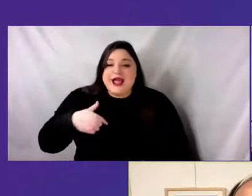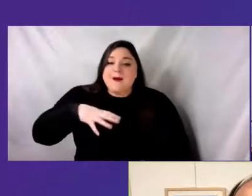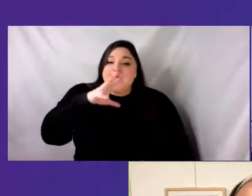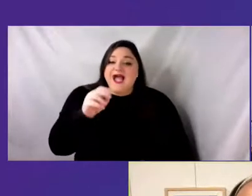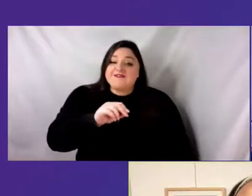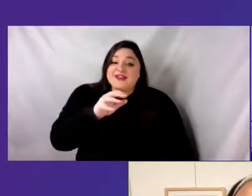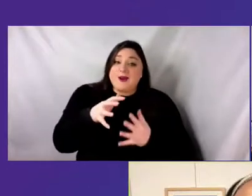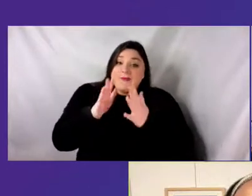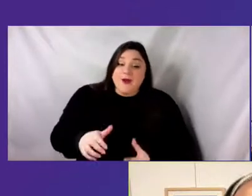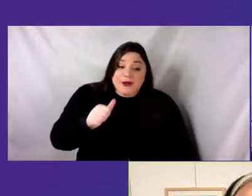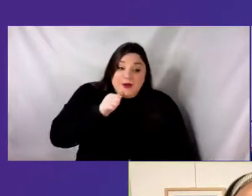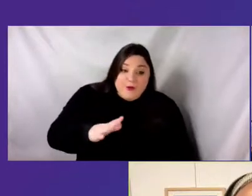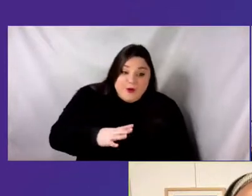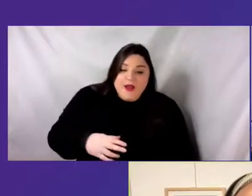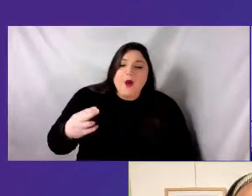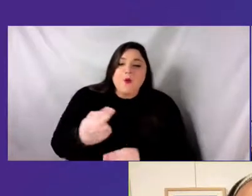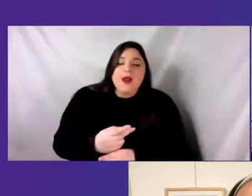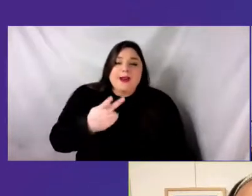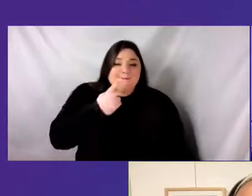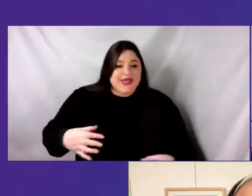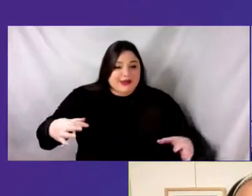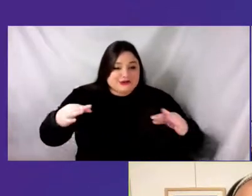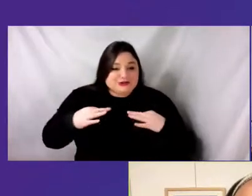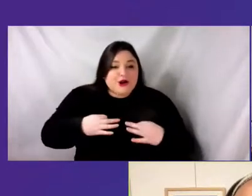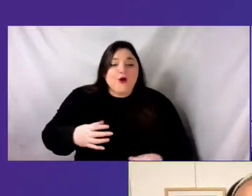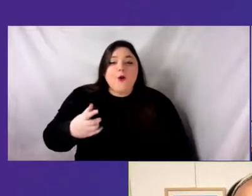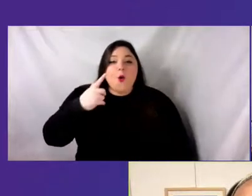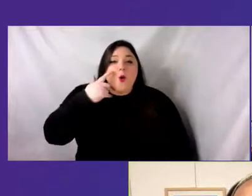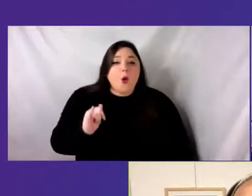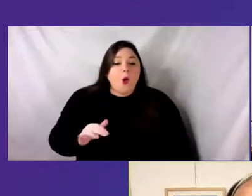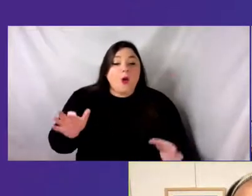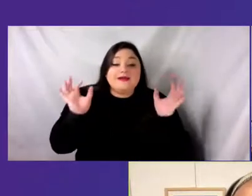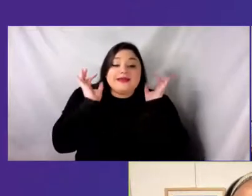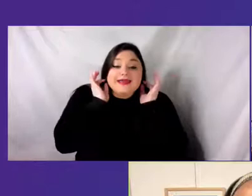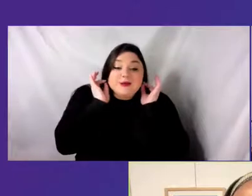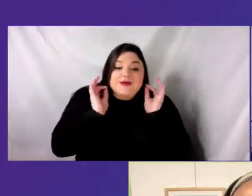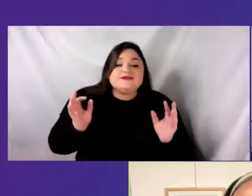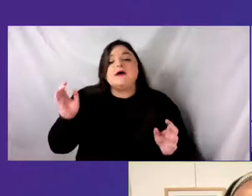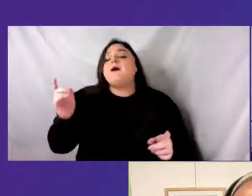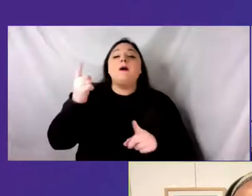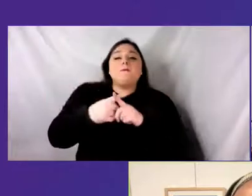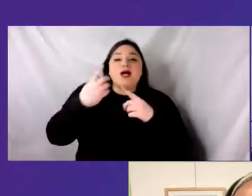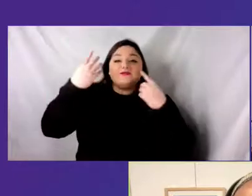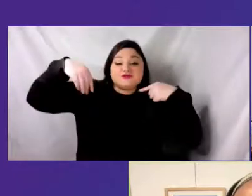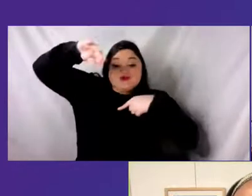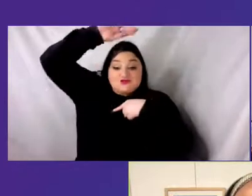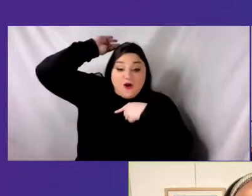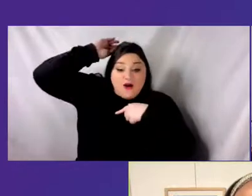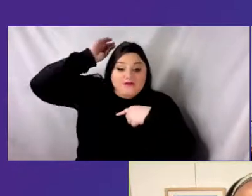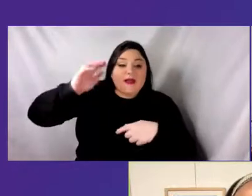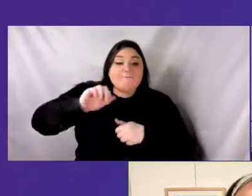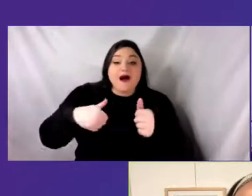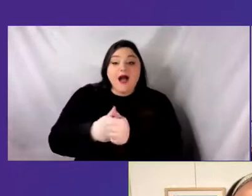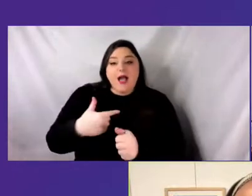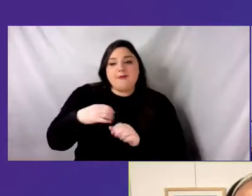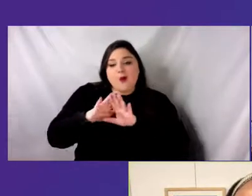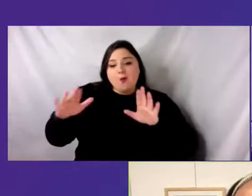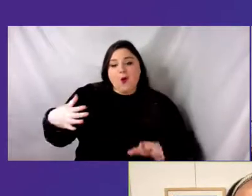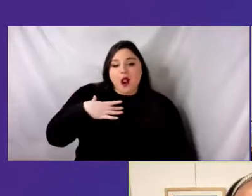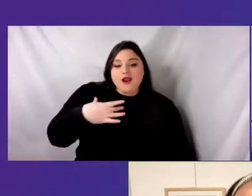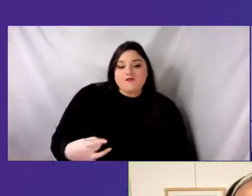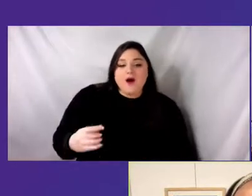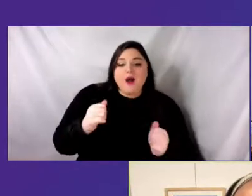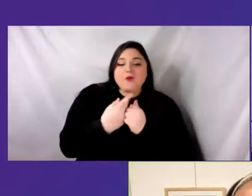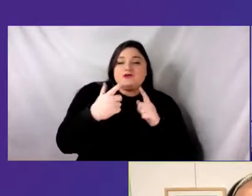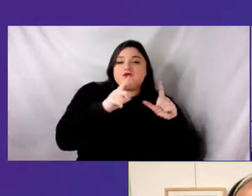me is a white wall of doors, and two blue and purple posters from the DanceNYC archives. It's such a joy for